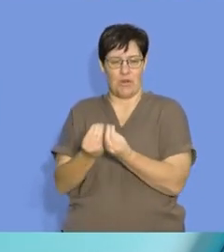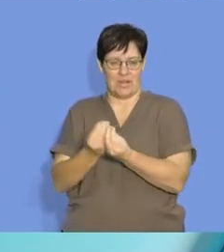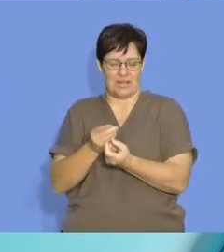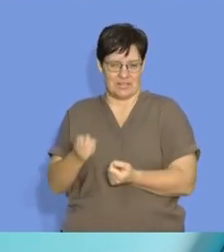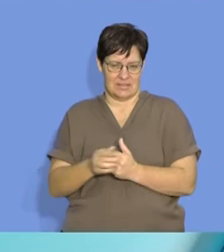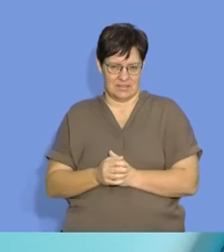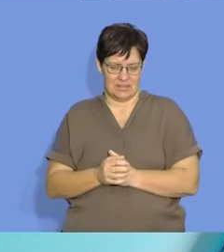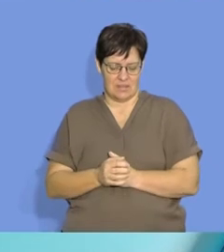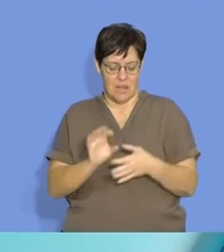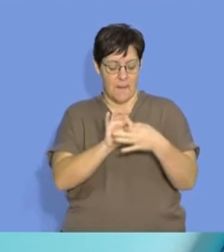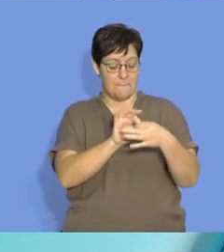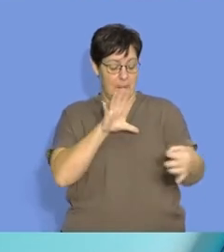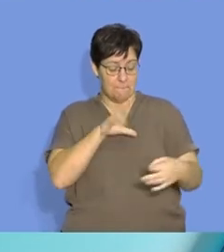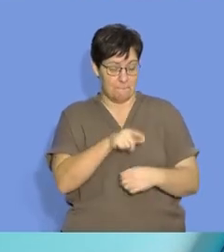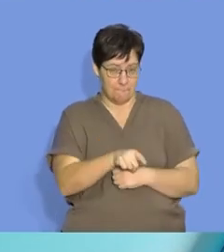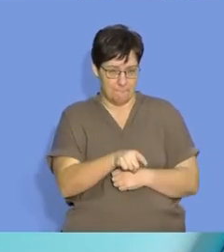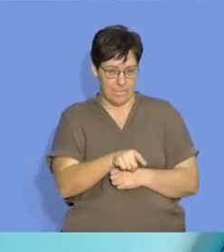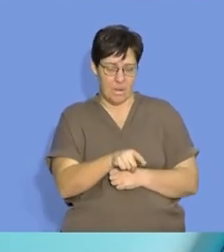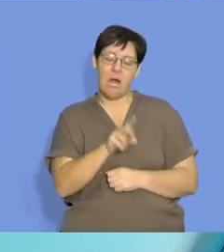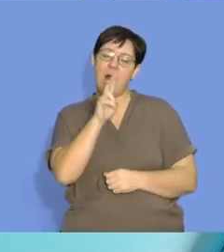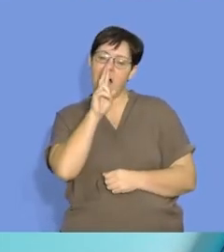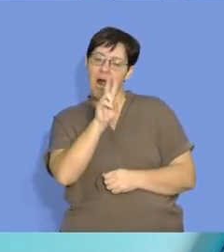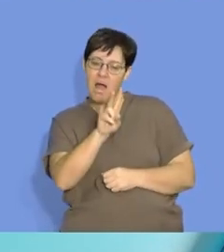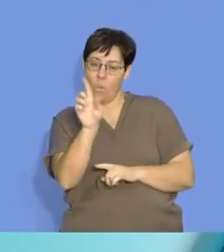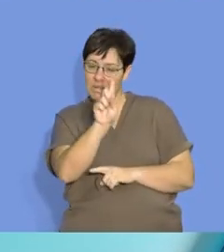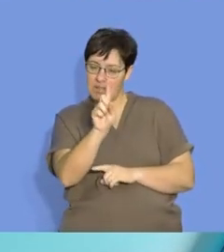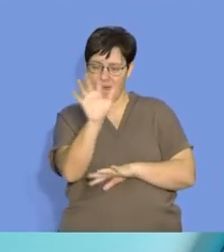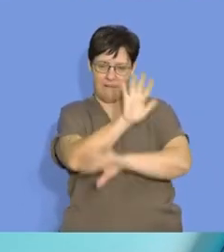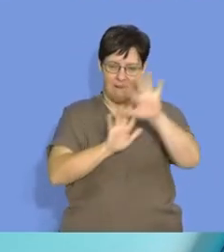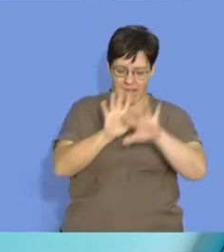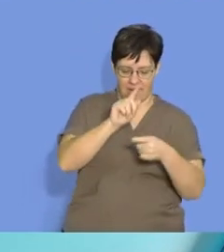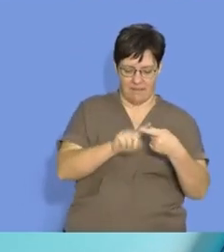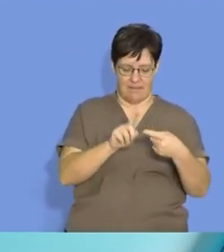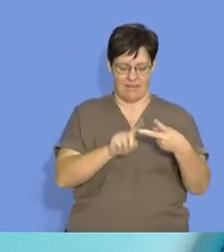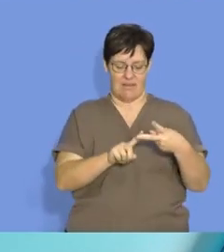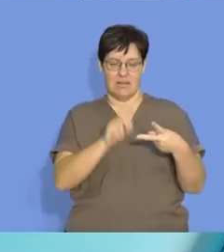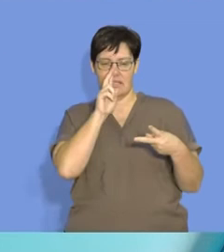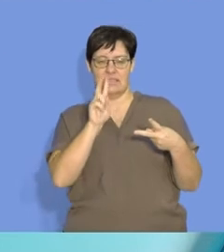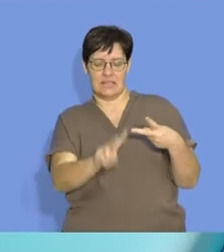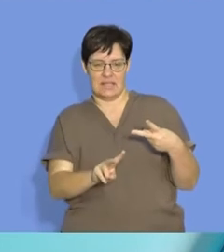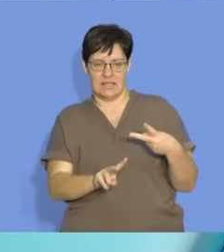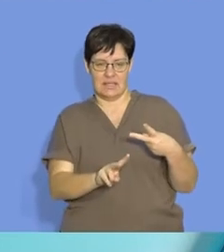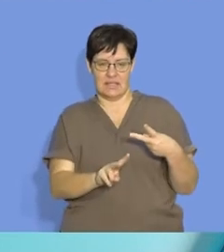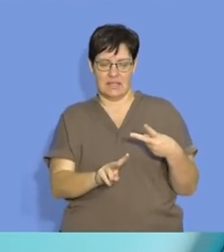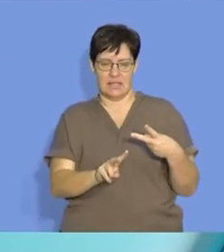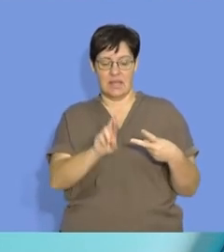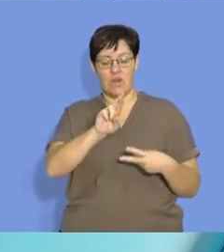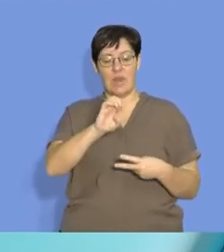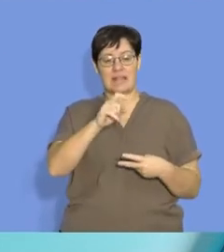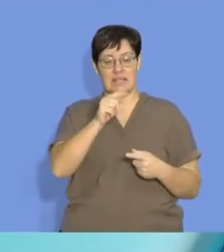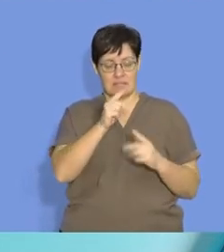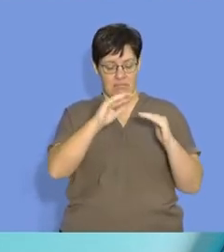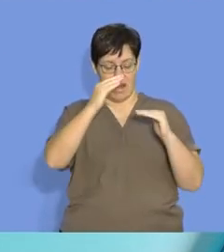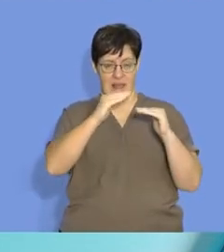products. To break the bonds, we will see colour. We will see the reactant